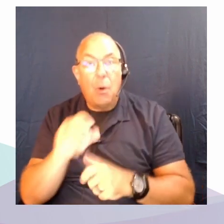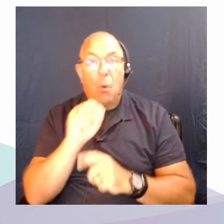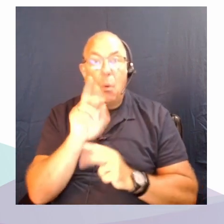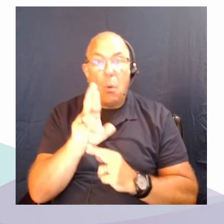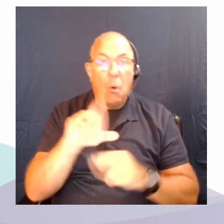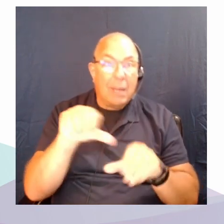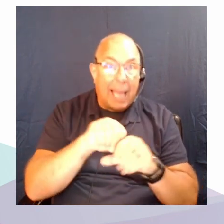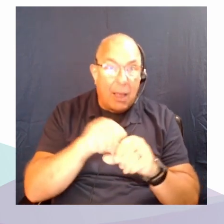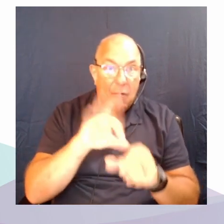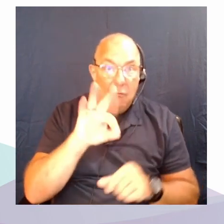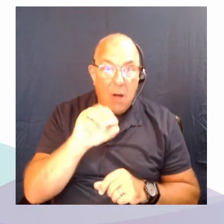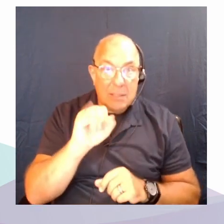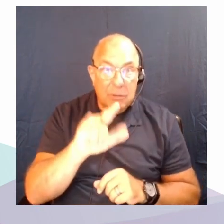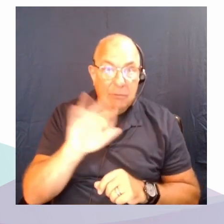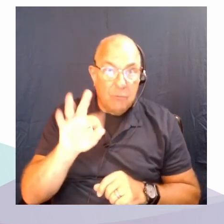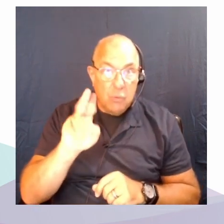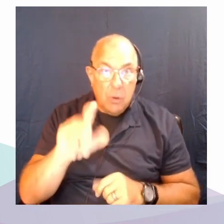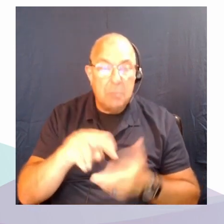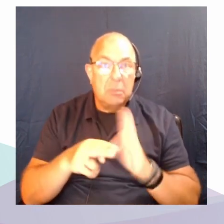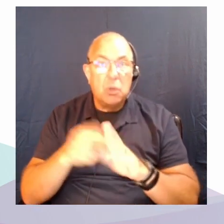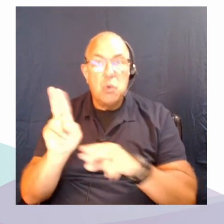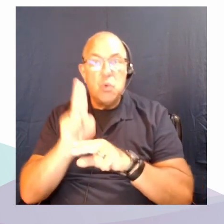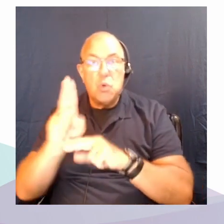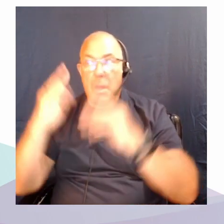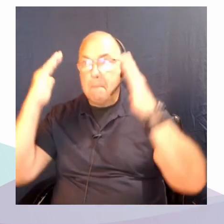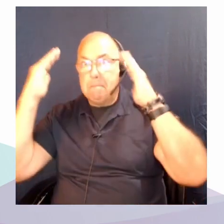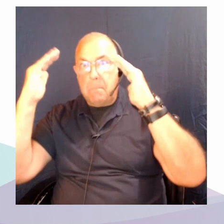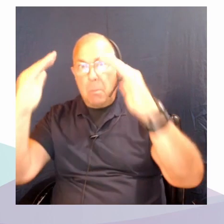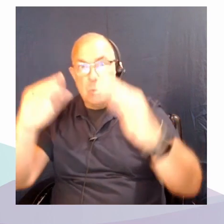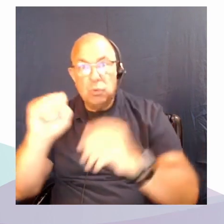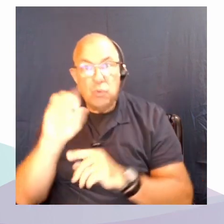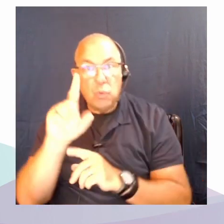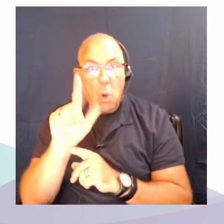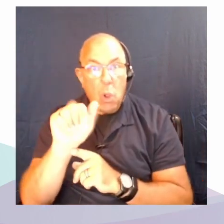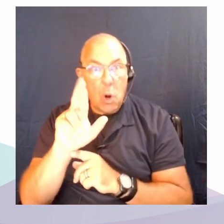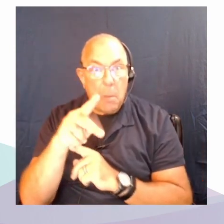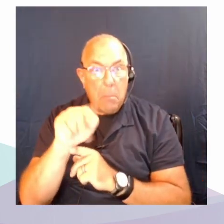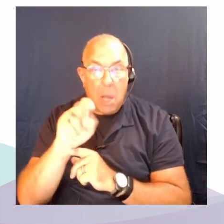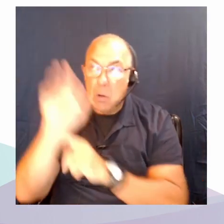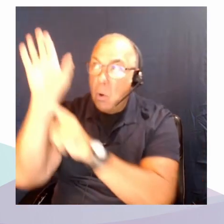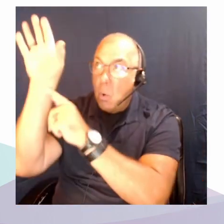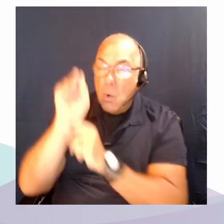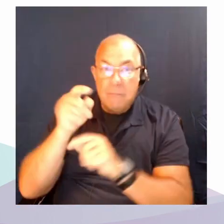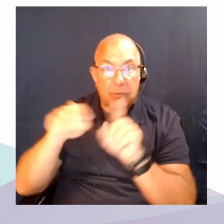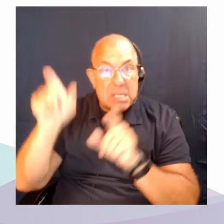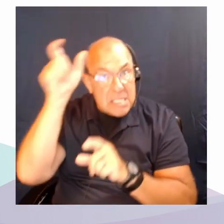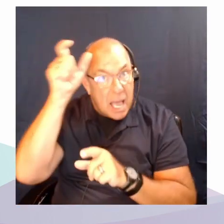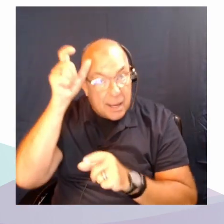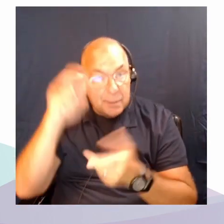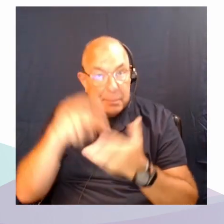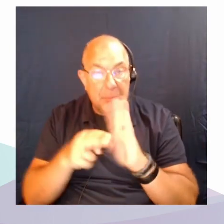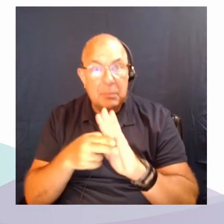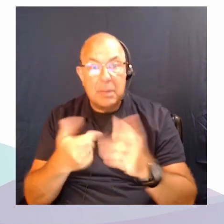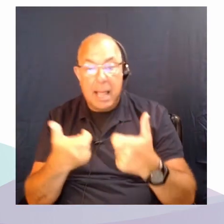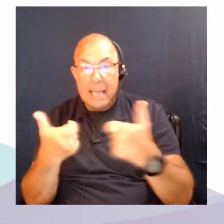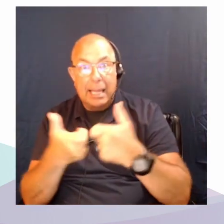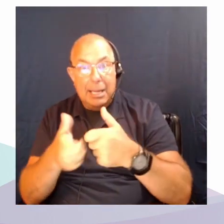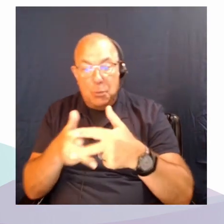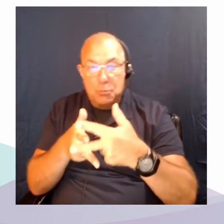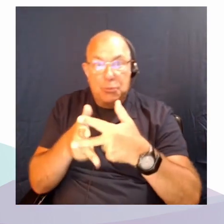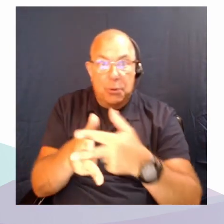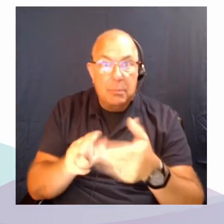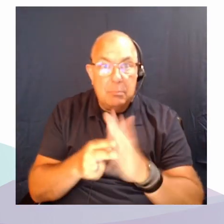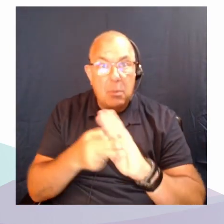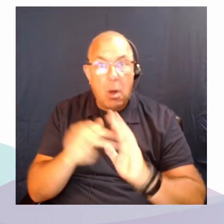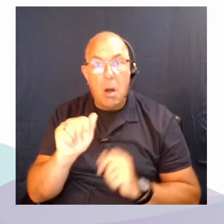let's say you have solar panels on your roof fueling, you know, the electric charger in your garage, automobility retains all of the